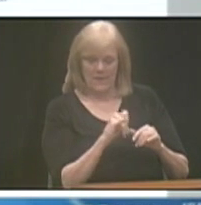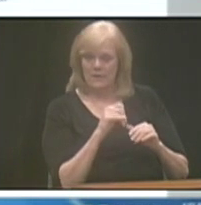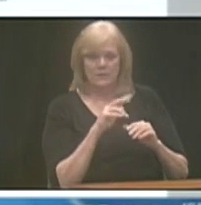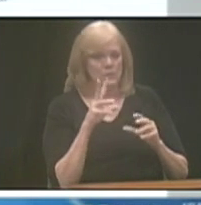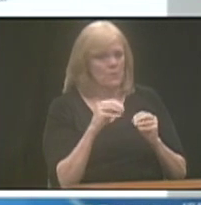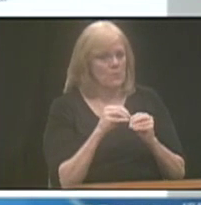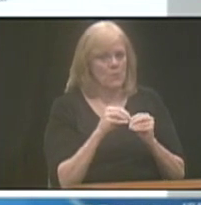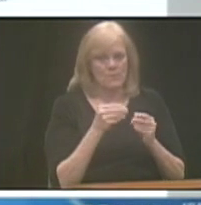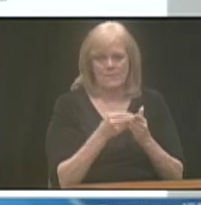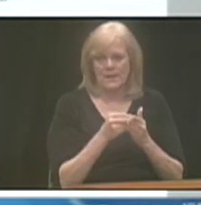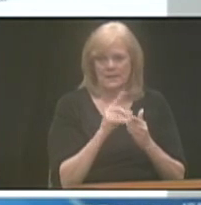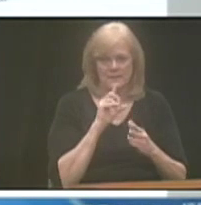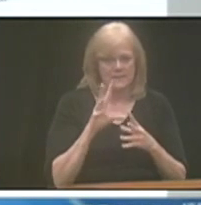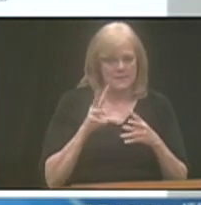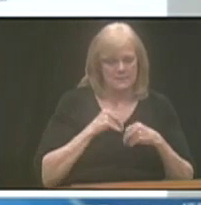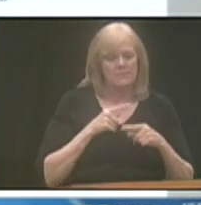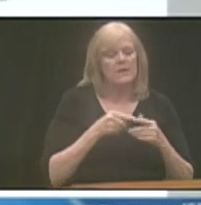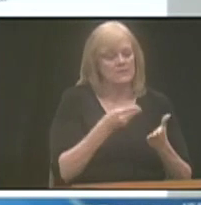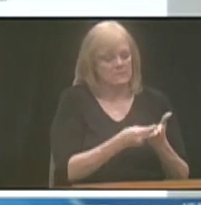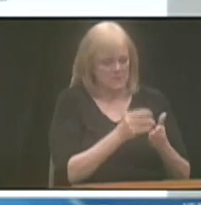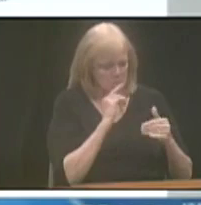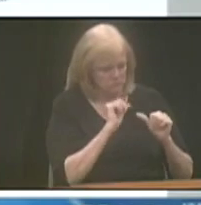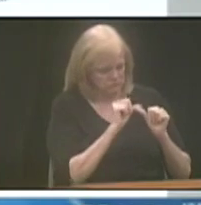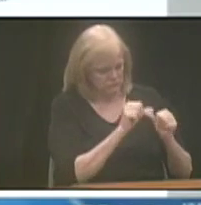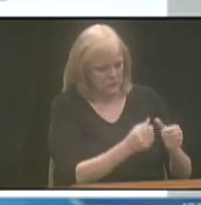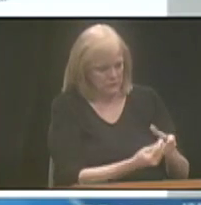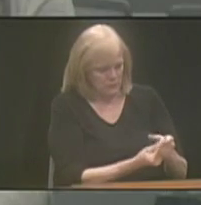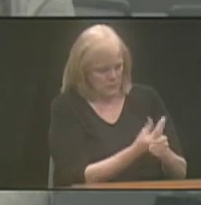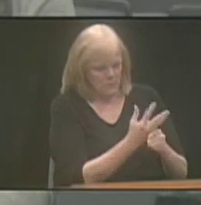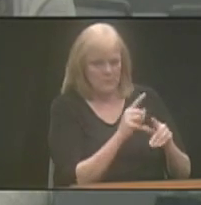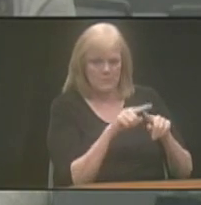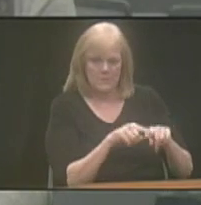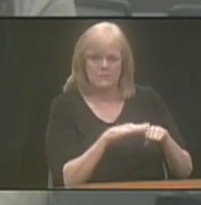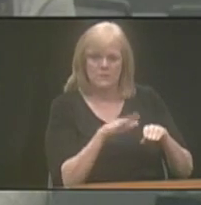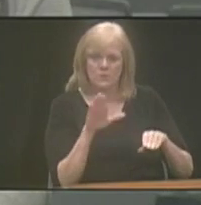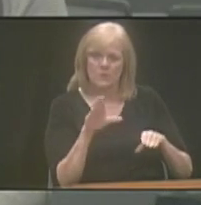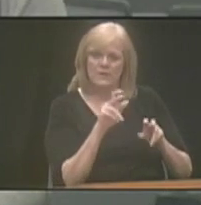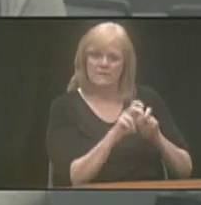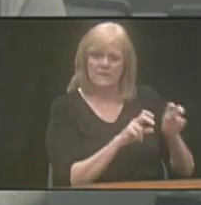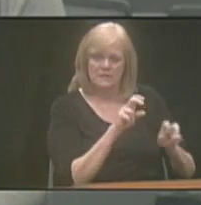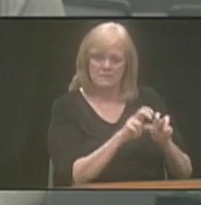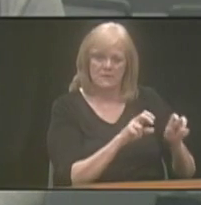contributions would be accepted, but your funds would continue to grow based on your investment options.